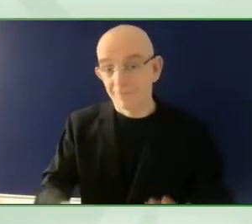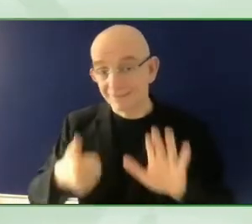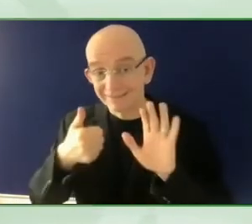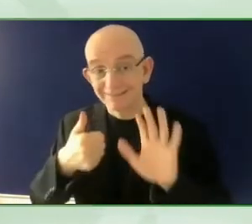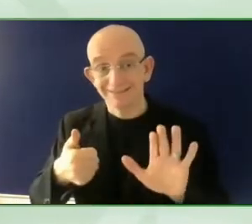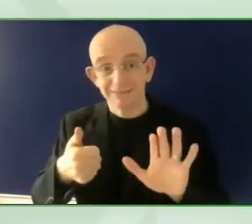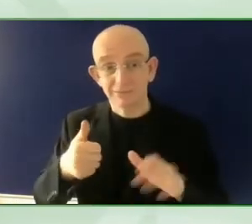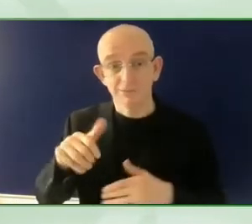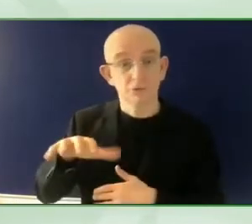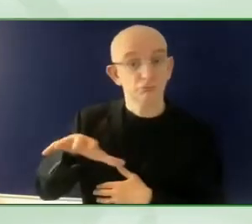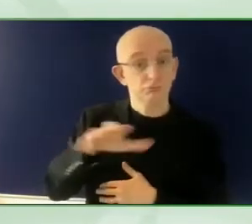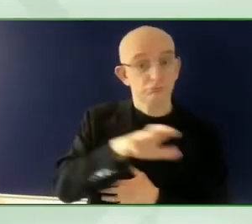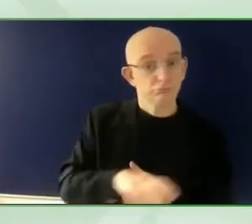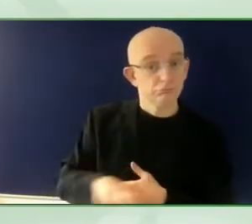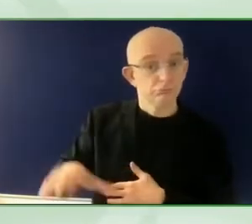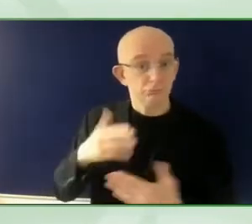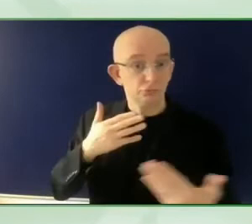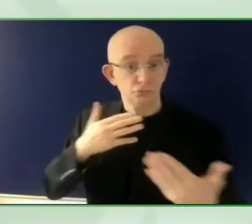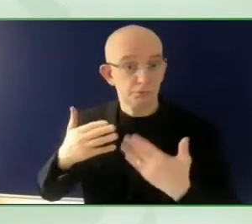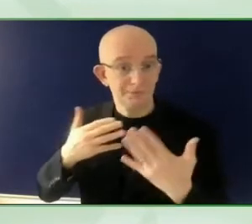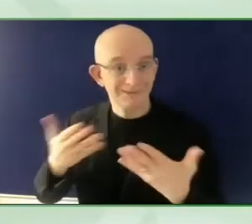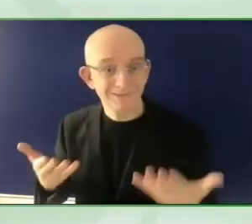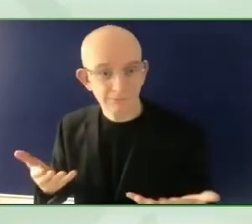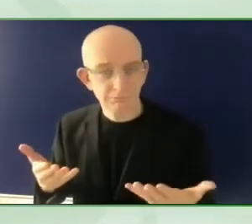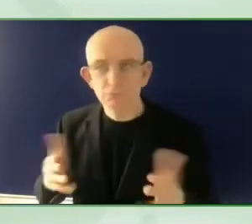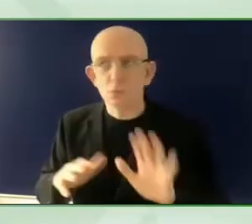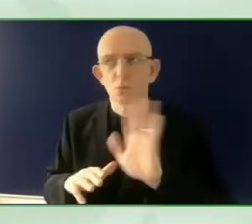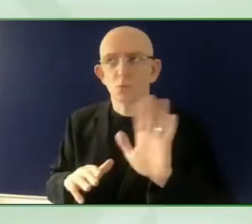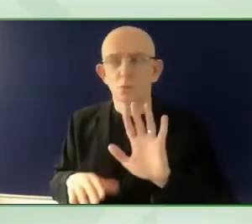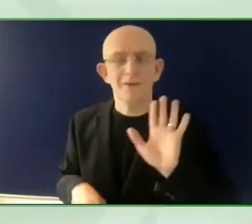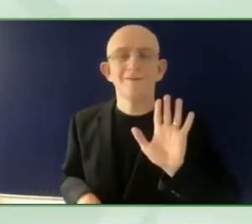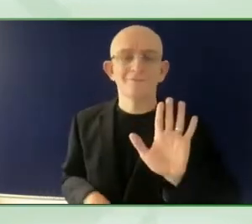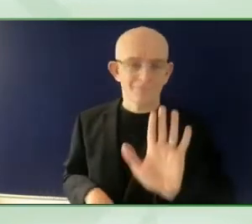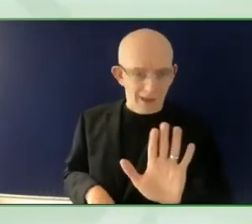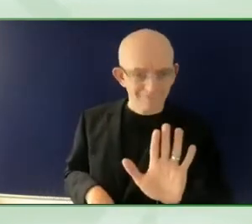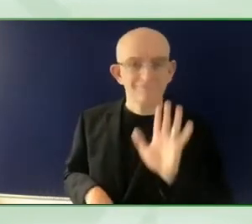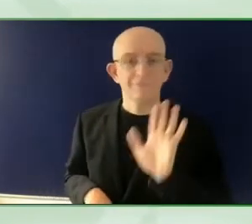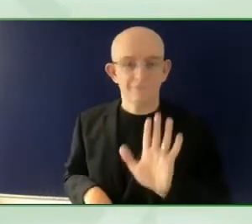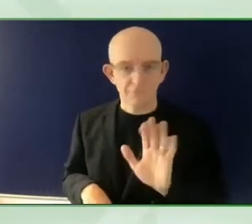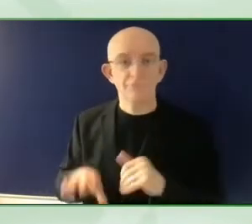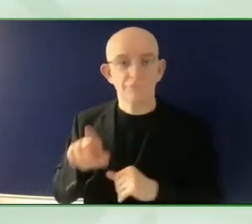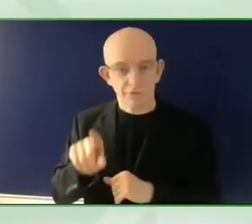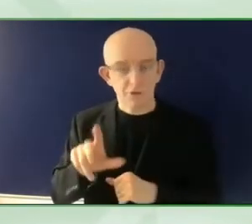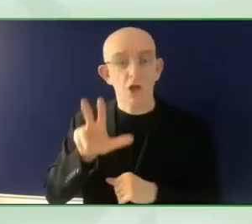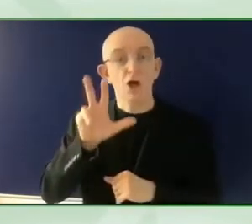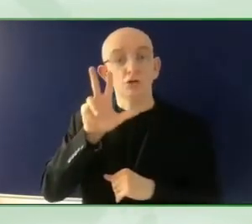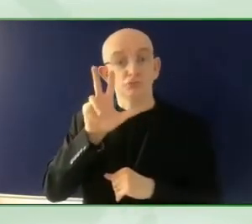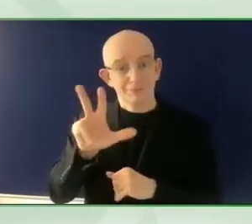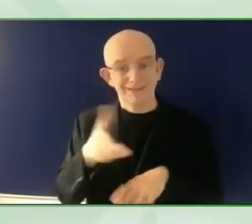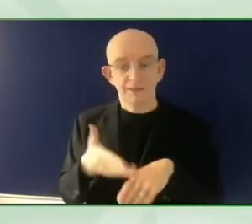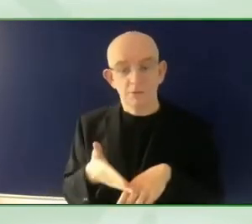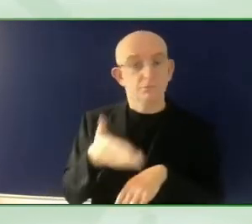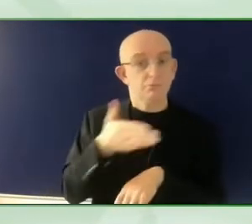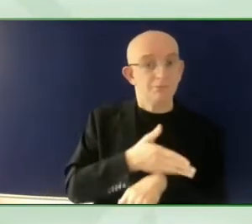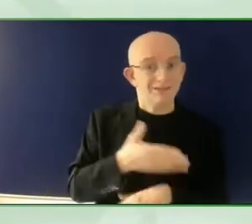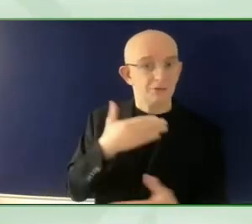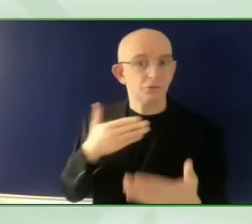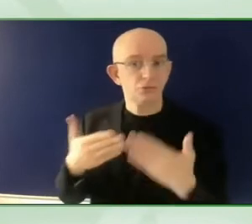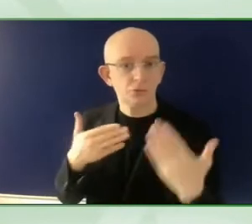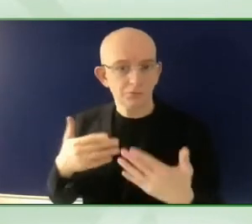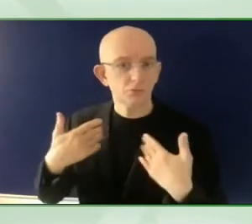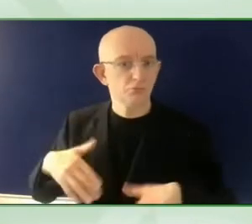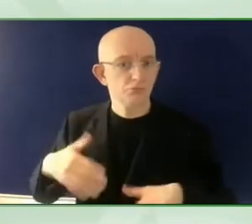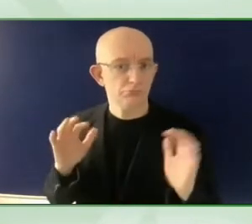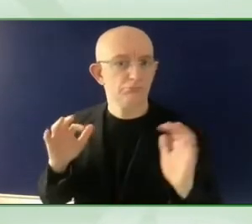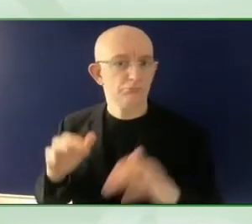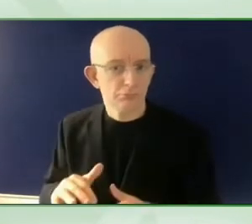participate in the GDS 2022. And we hope that that gets reflected in future GDS. Let me